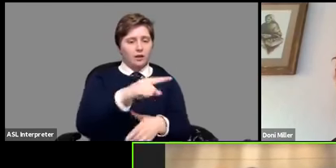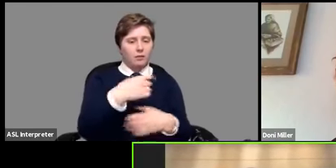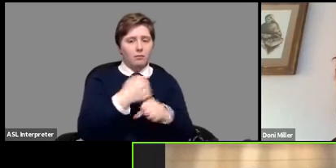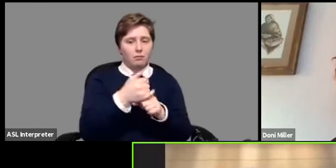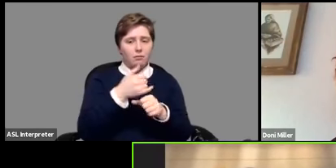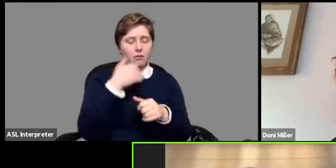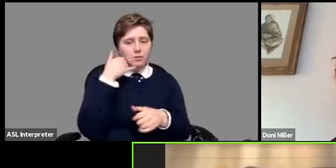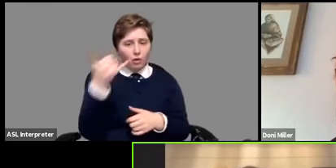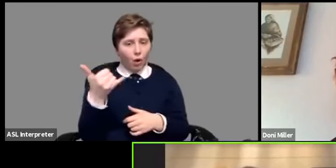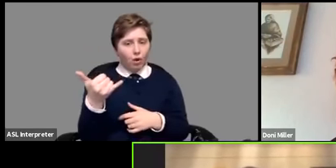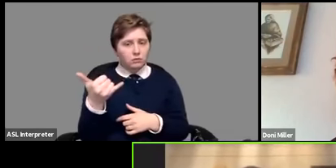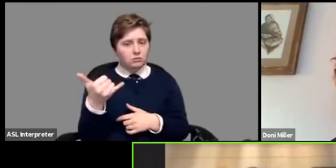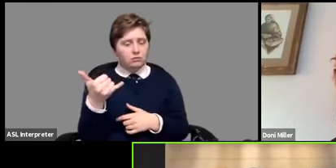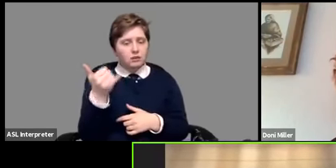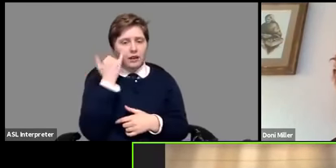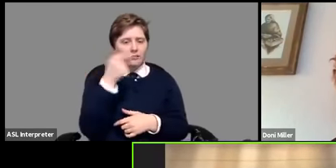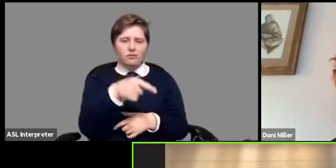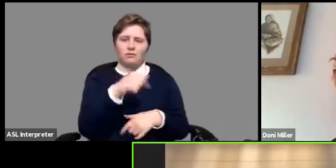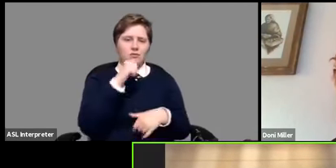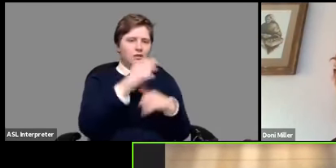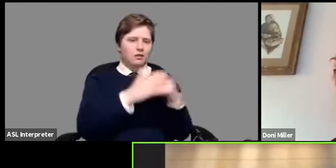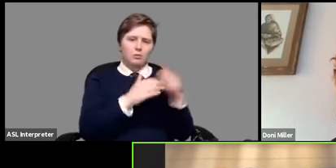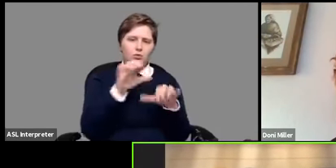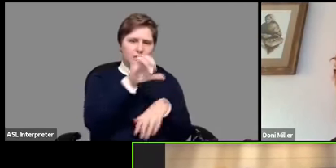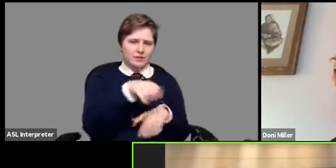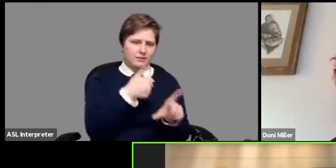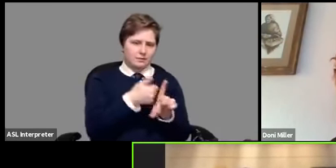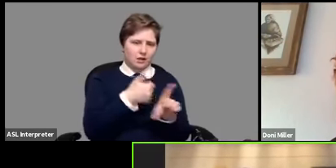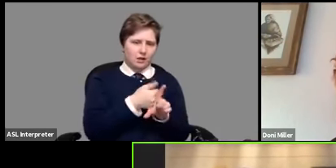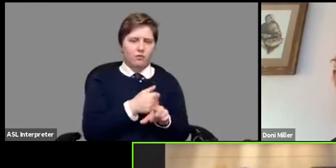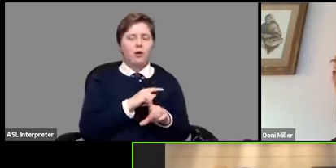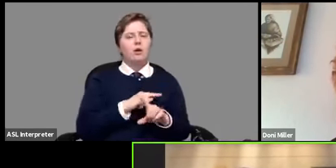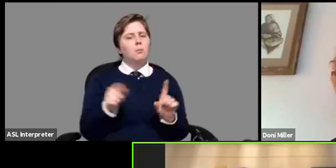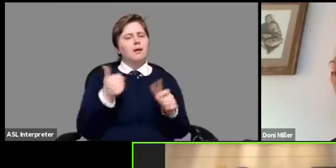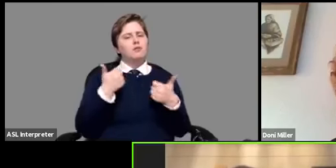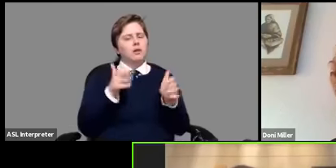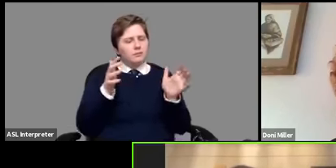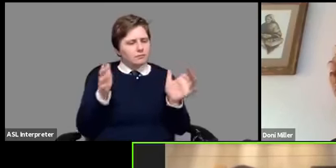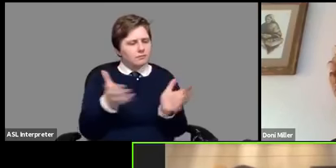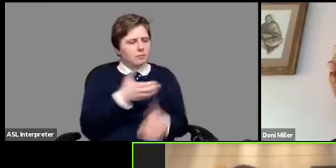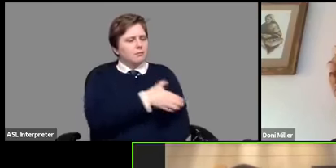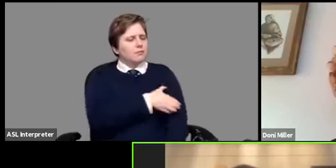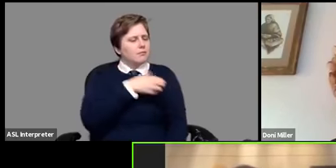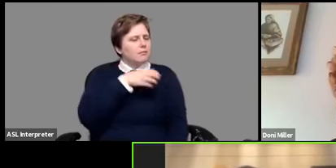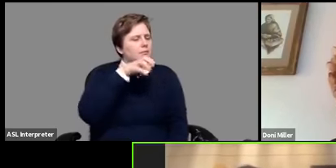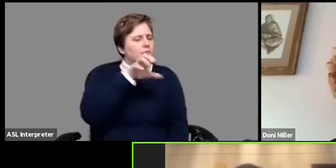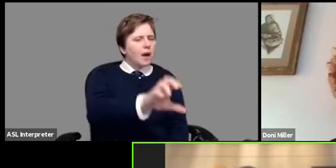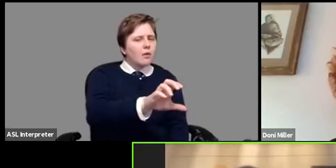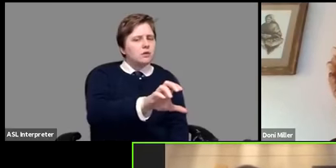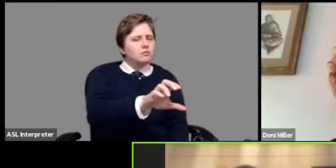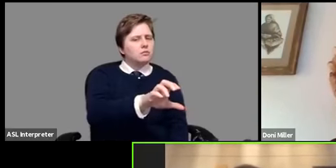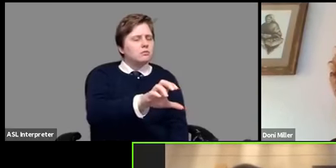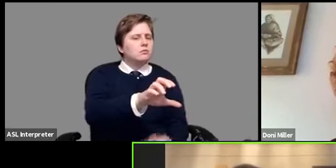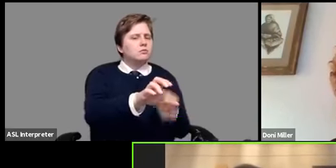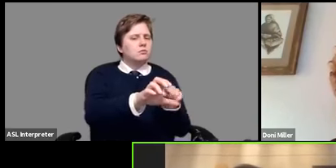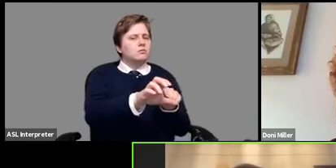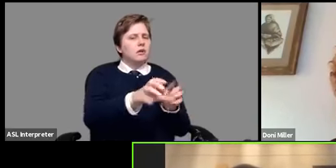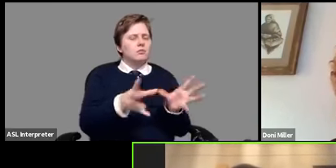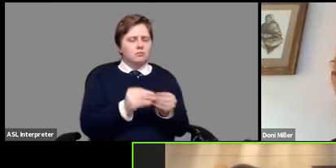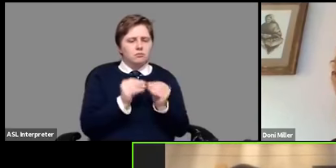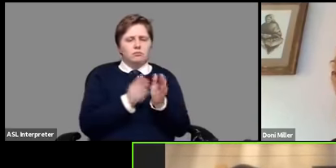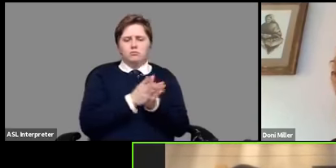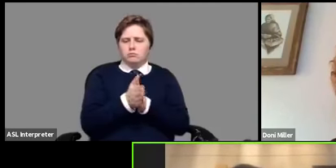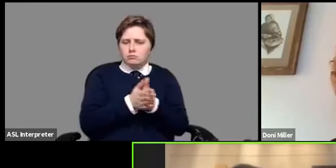if they're not comfortable with doing it themselves but just trying to give them um empower them to take some initiative